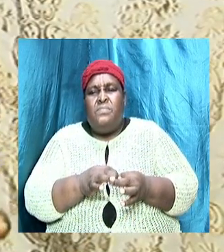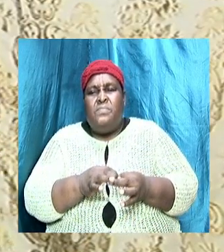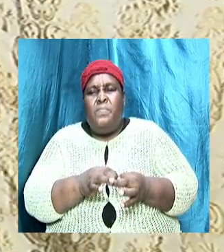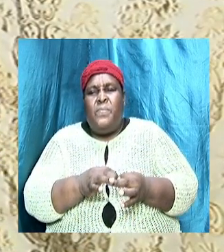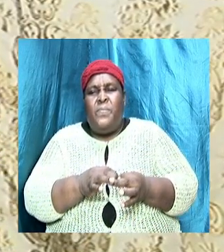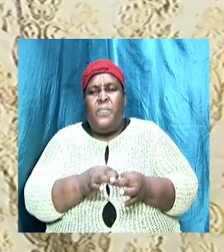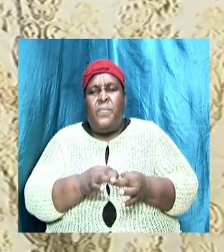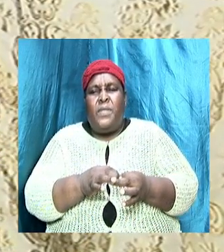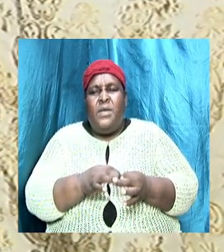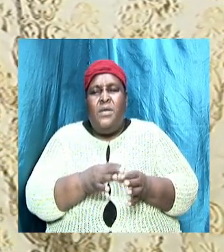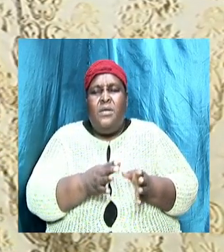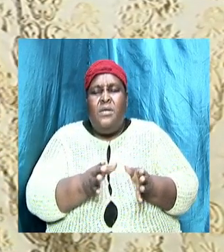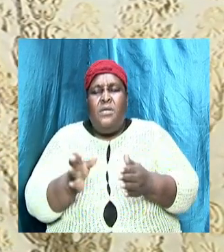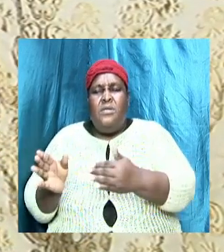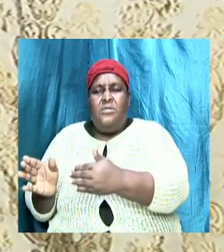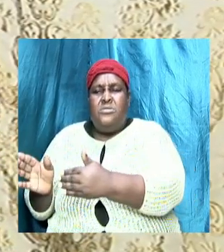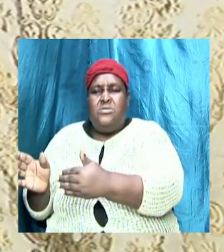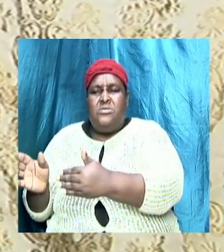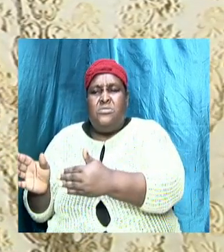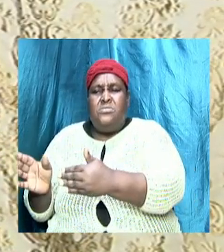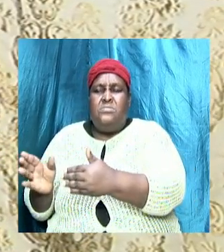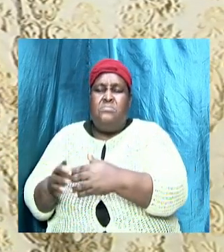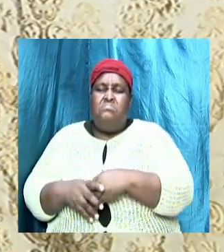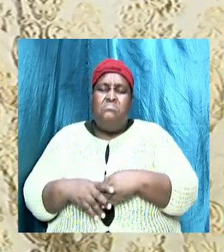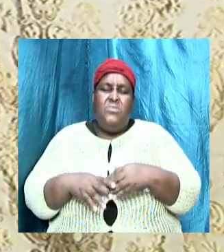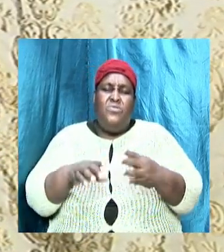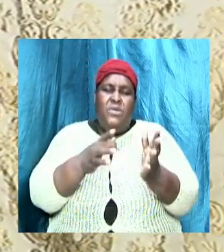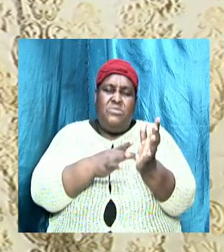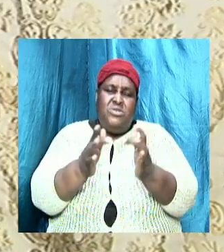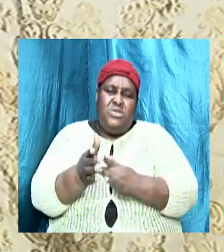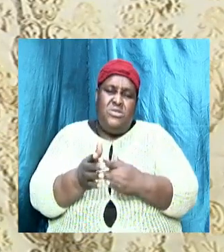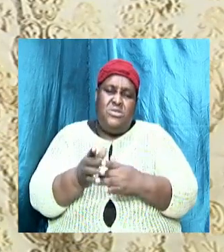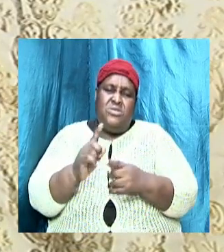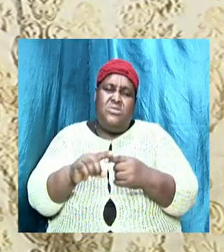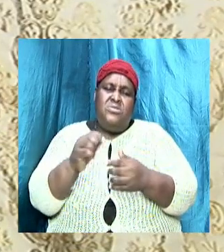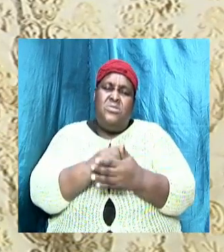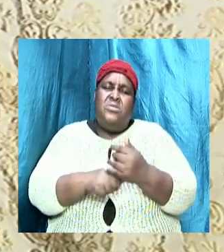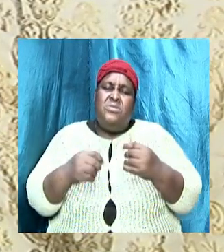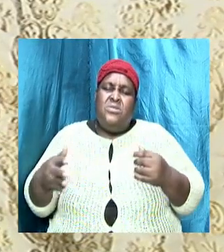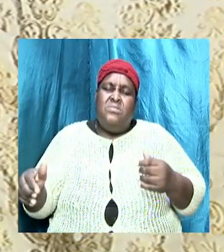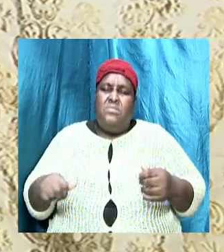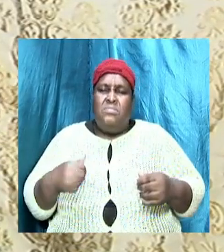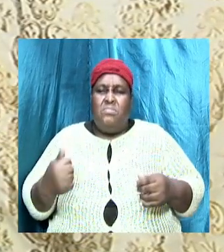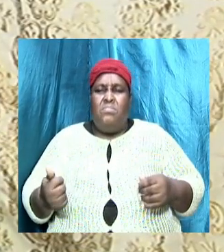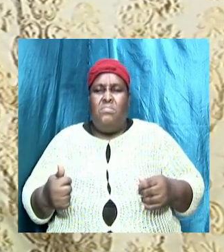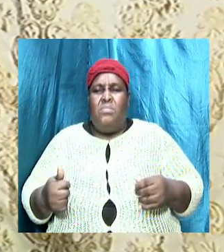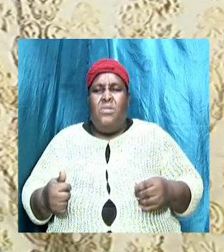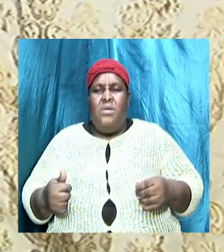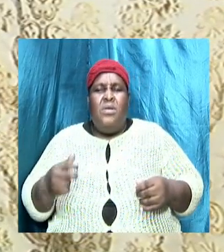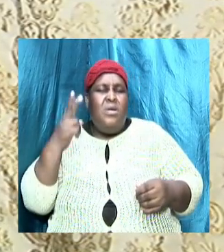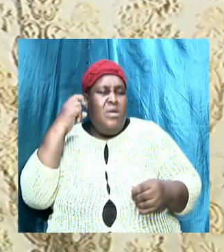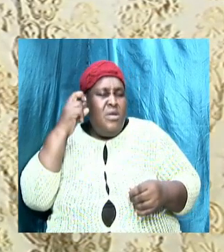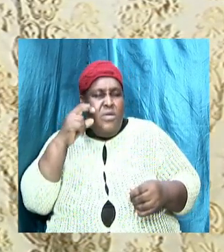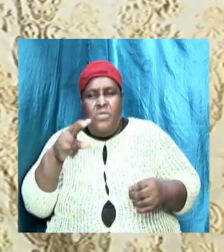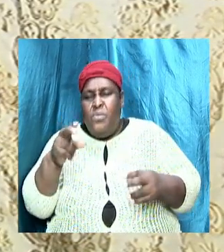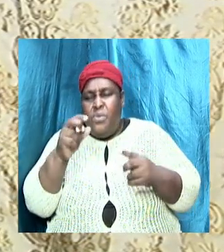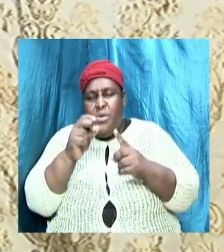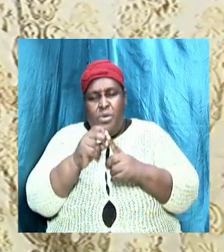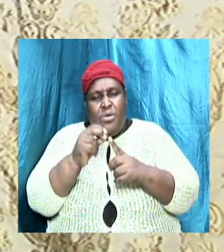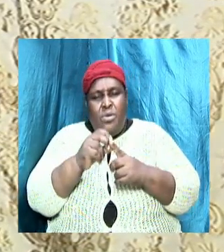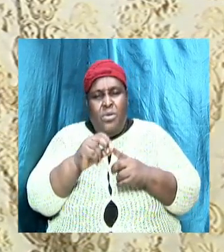shift from Christ to something else so because we hear the word our faith is now in Christ